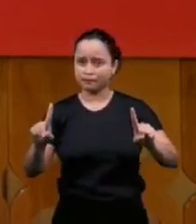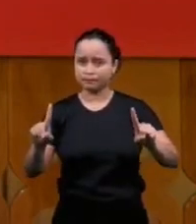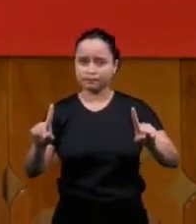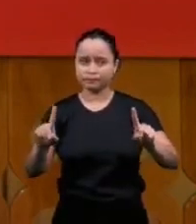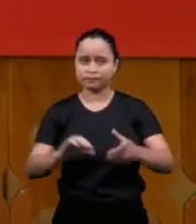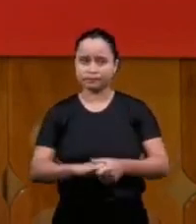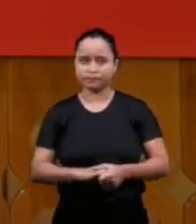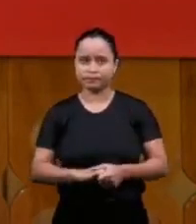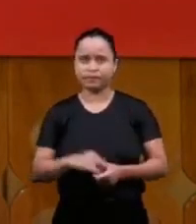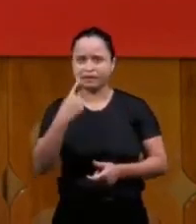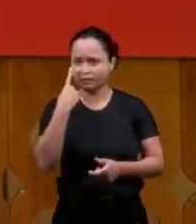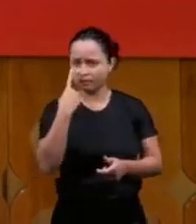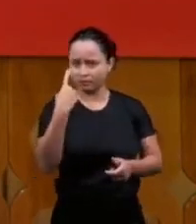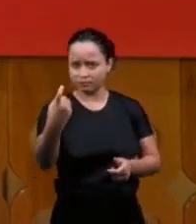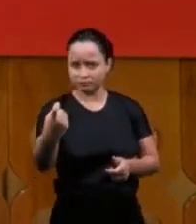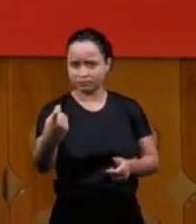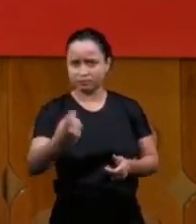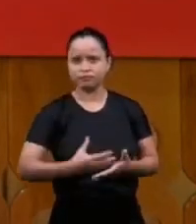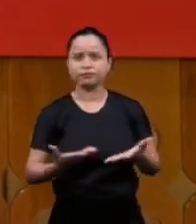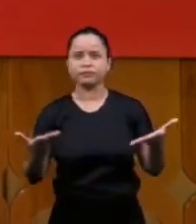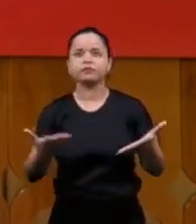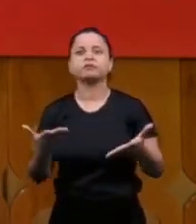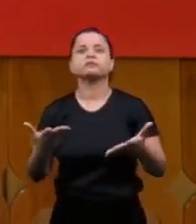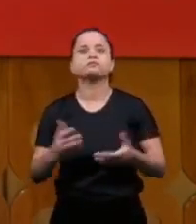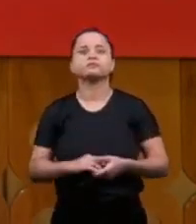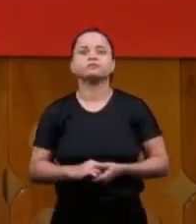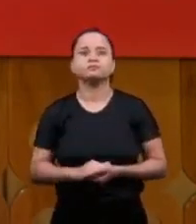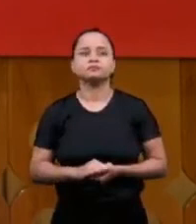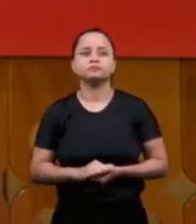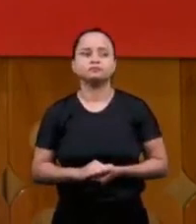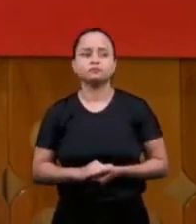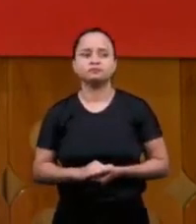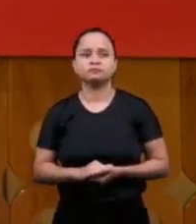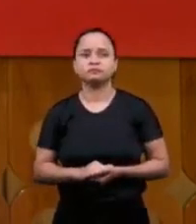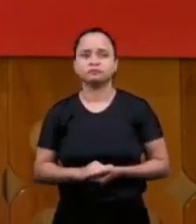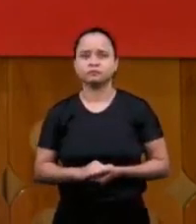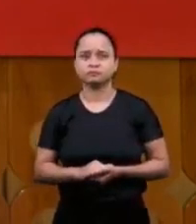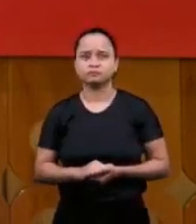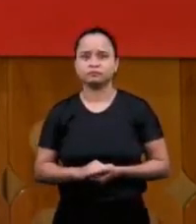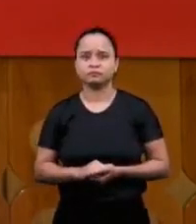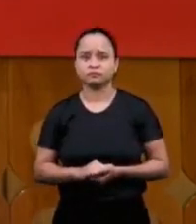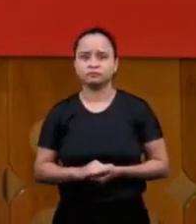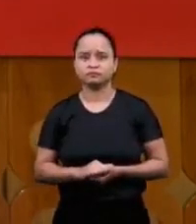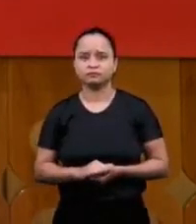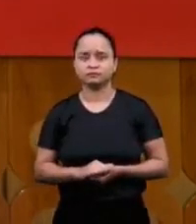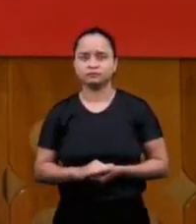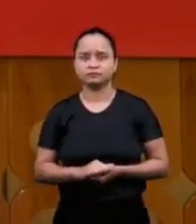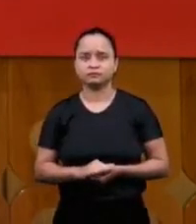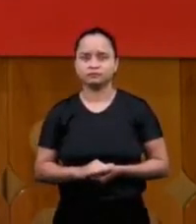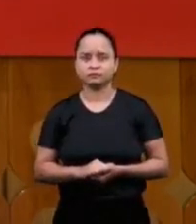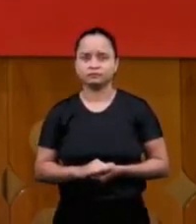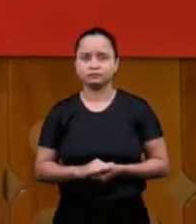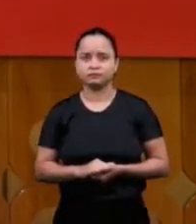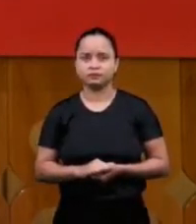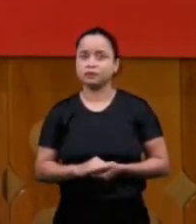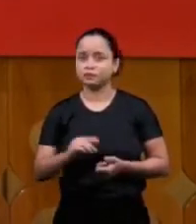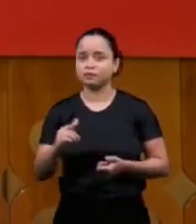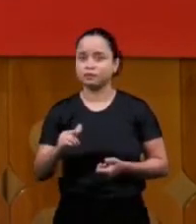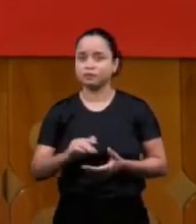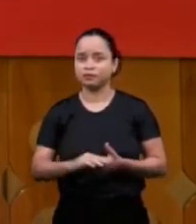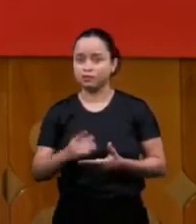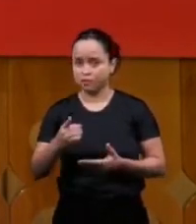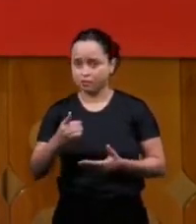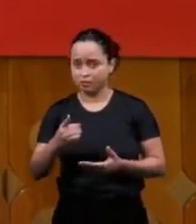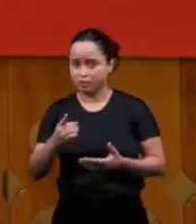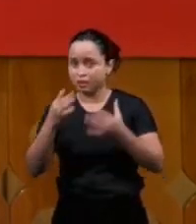that's that's interesting and that's very serious for us look here you